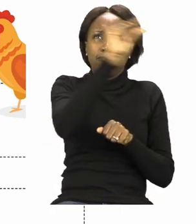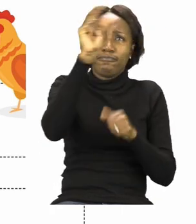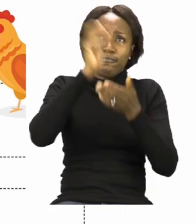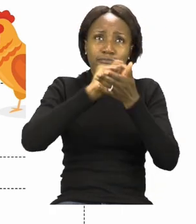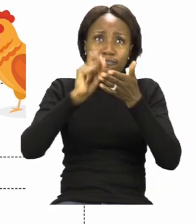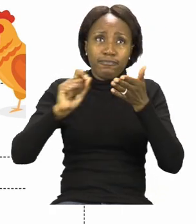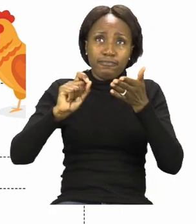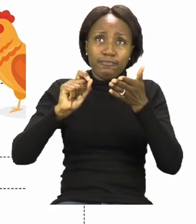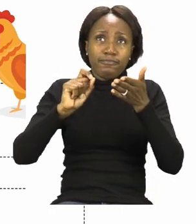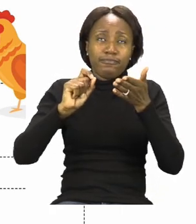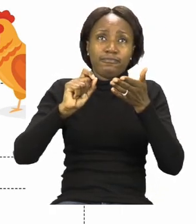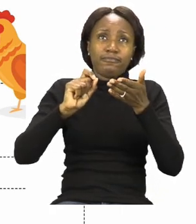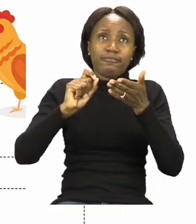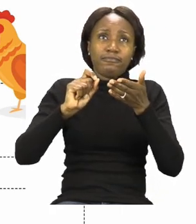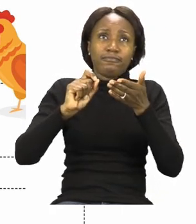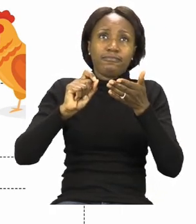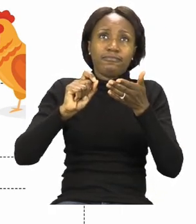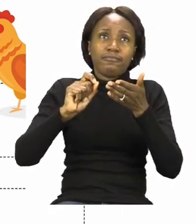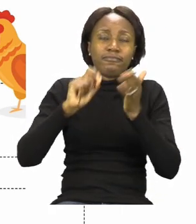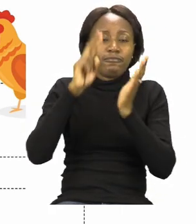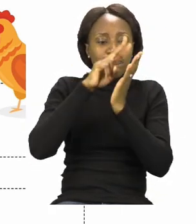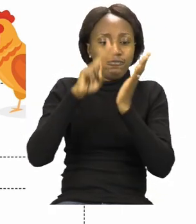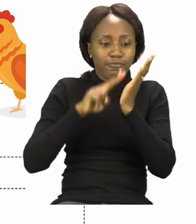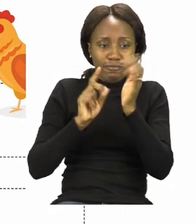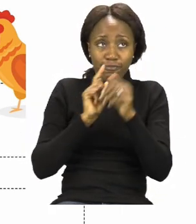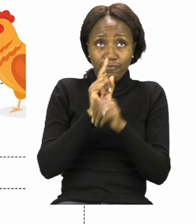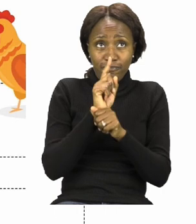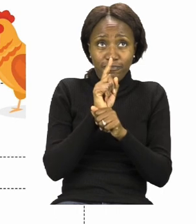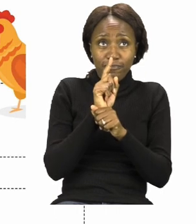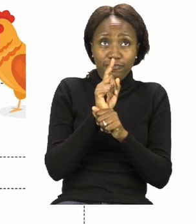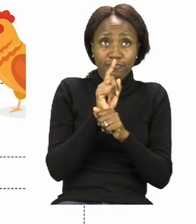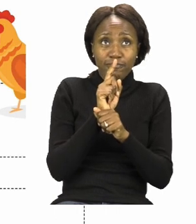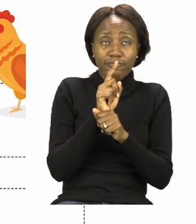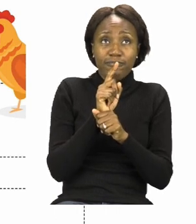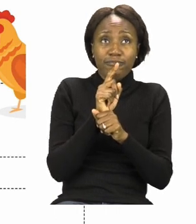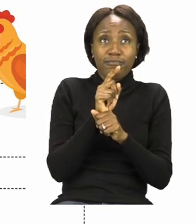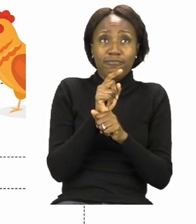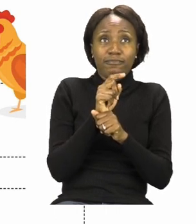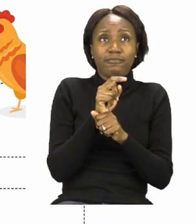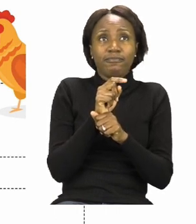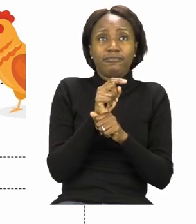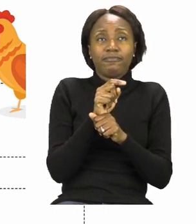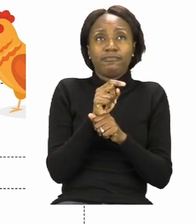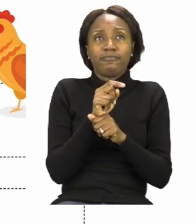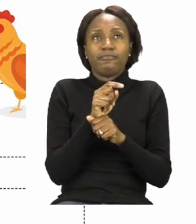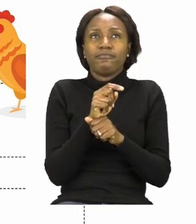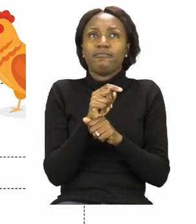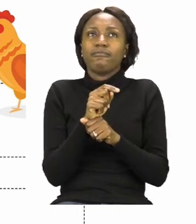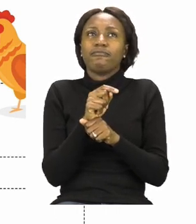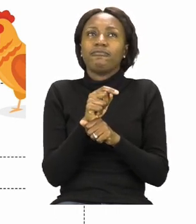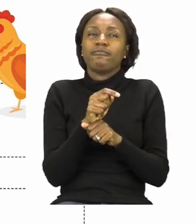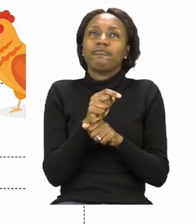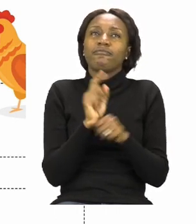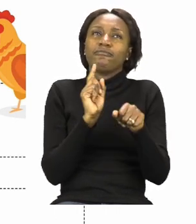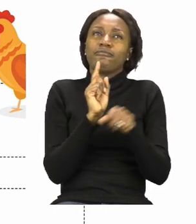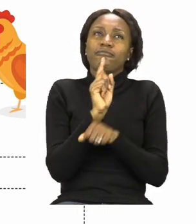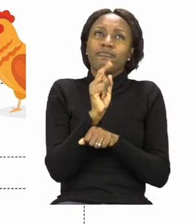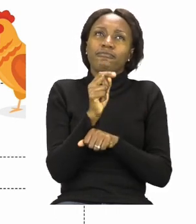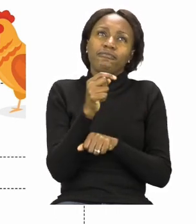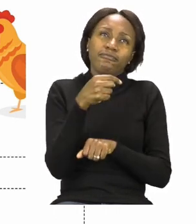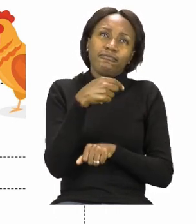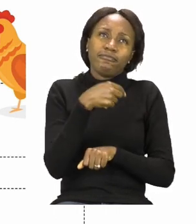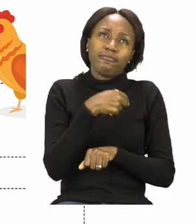actually rewrite, you need to read. So, let us read the sentences. The first one says,